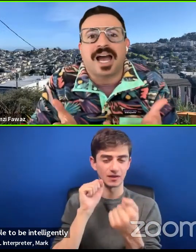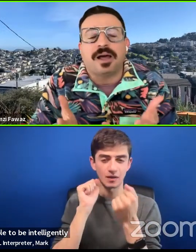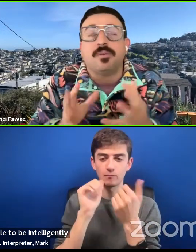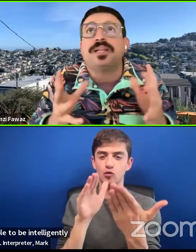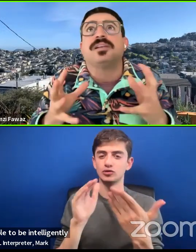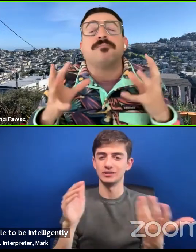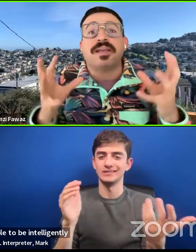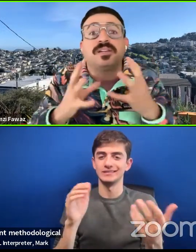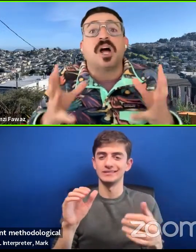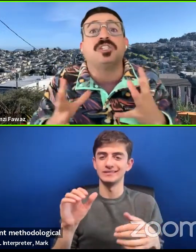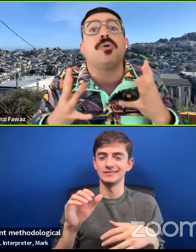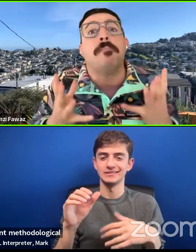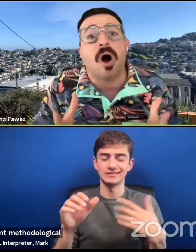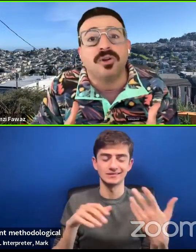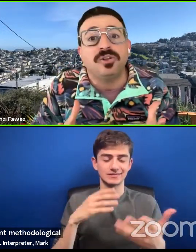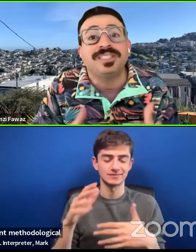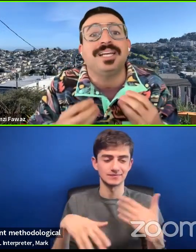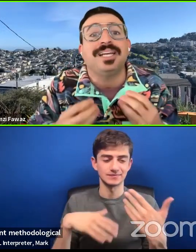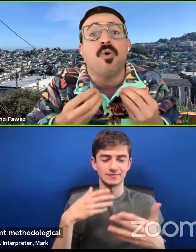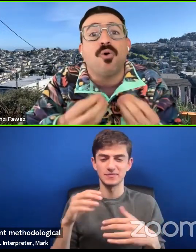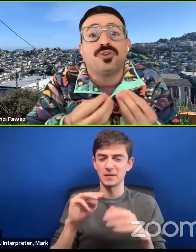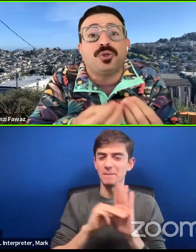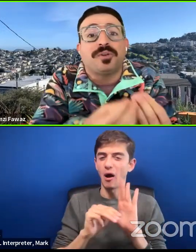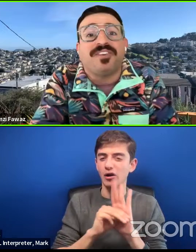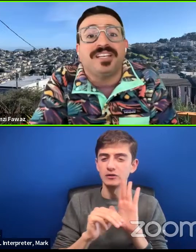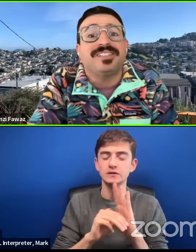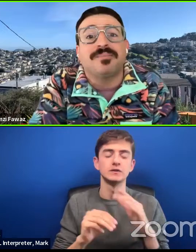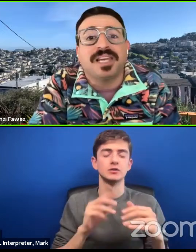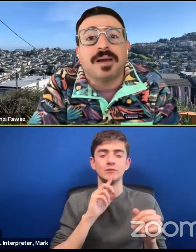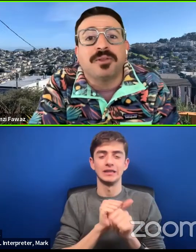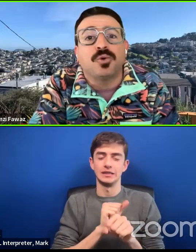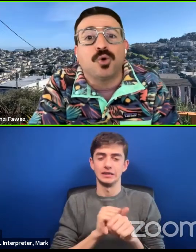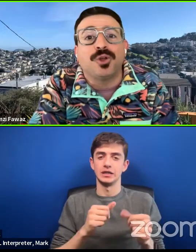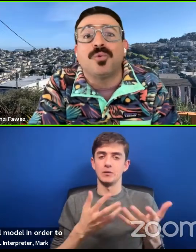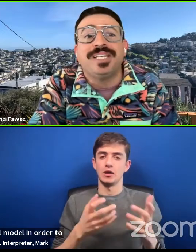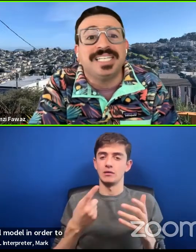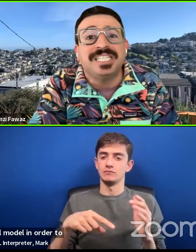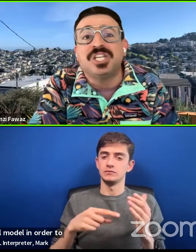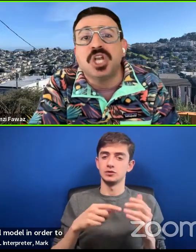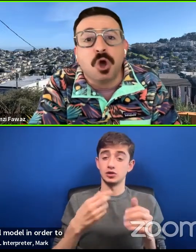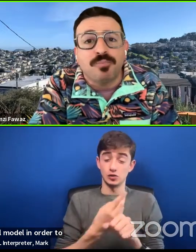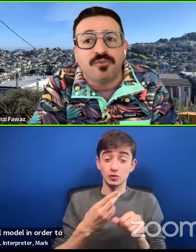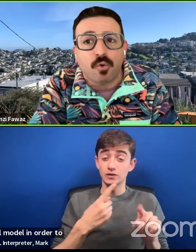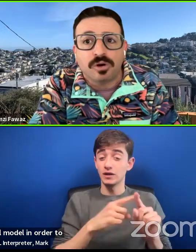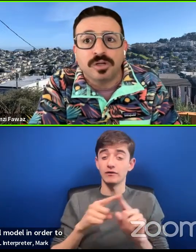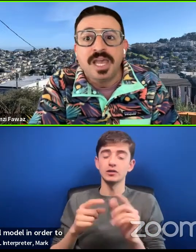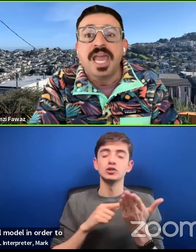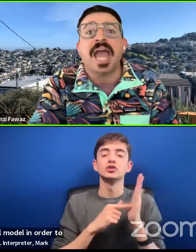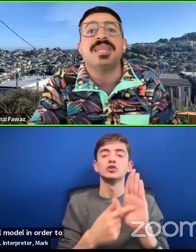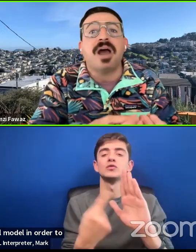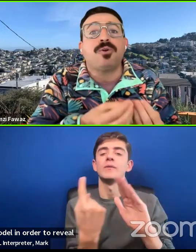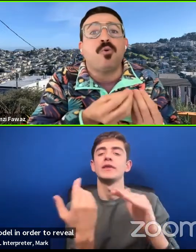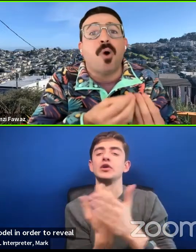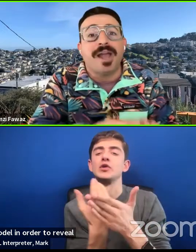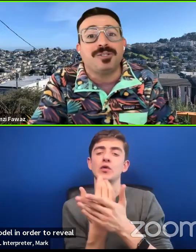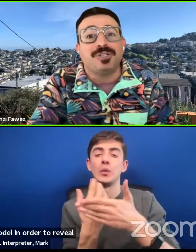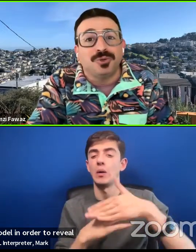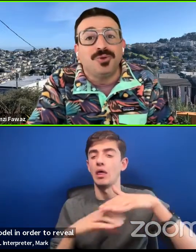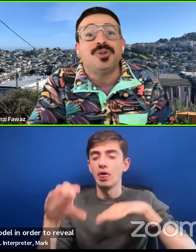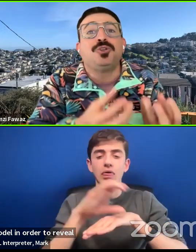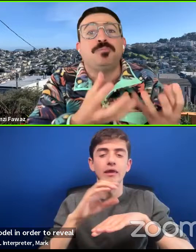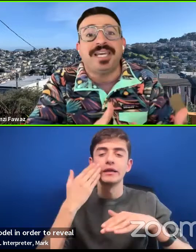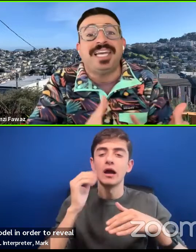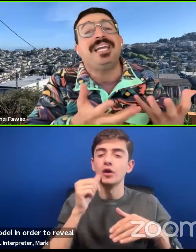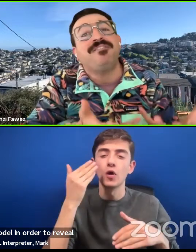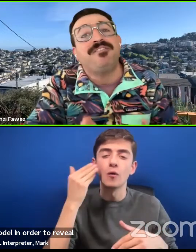what is it, methodological models in order to reveal something about the world that we didn't know before. And that requires